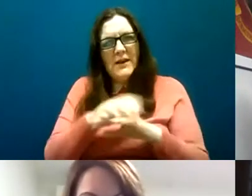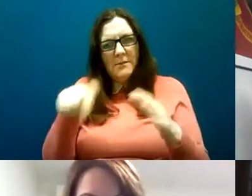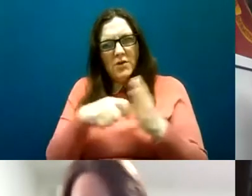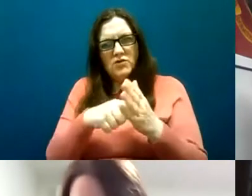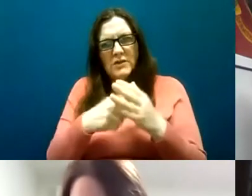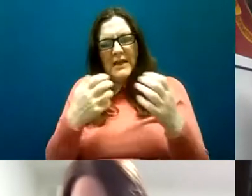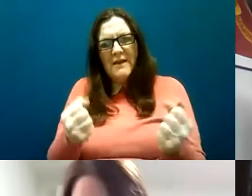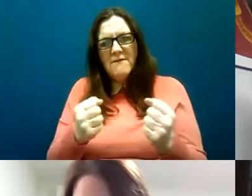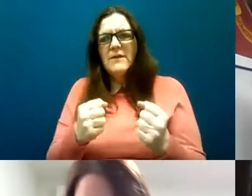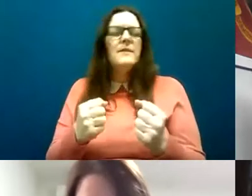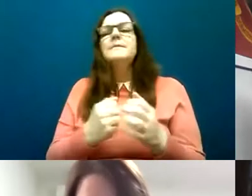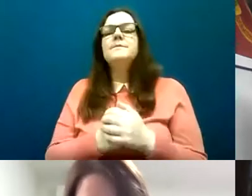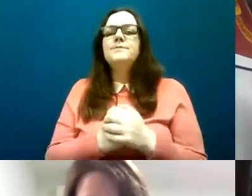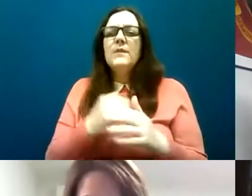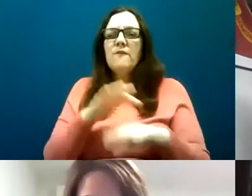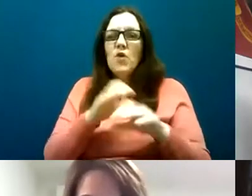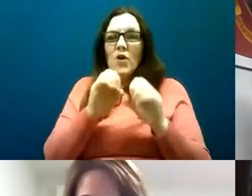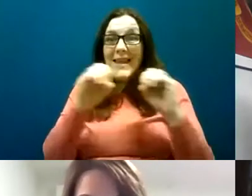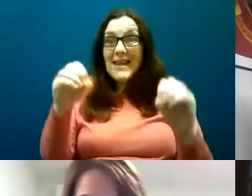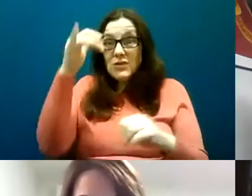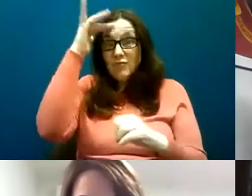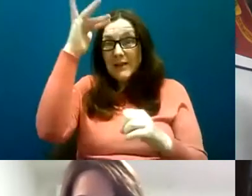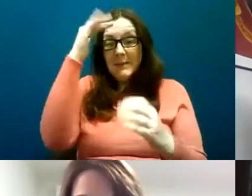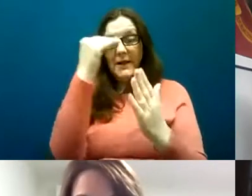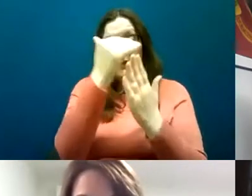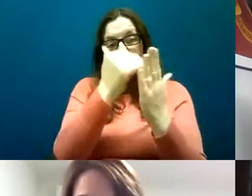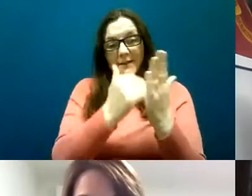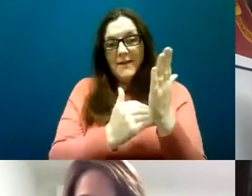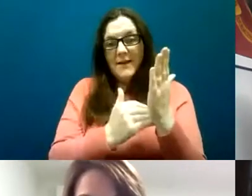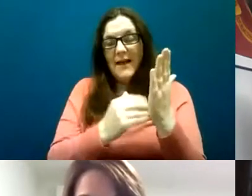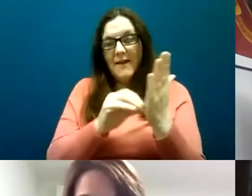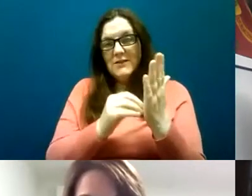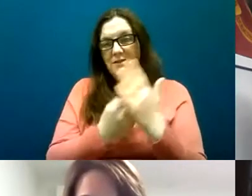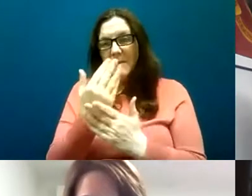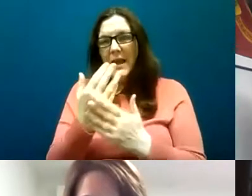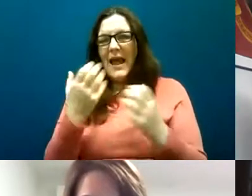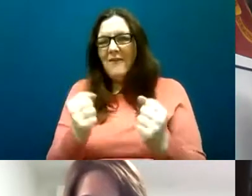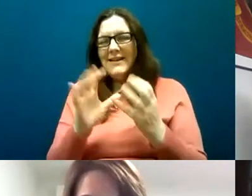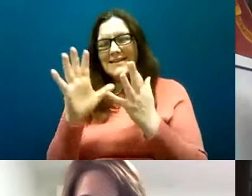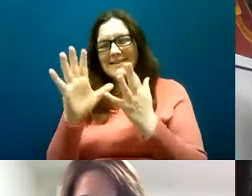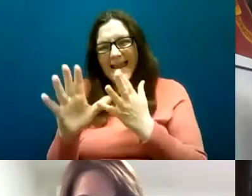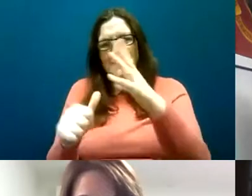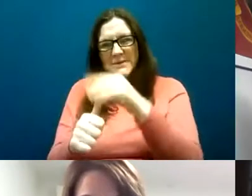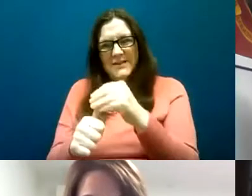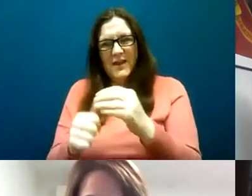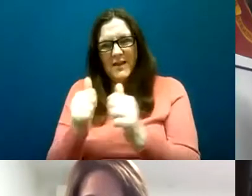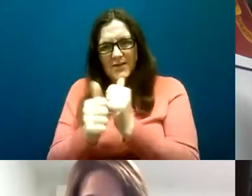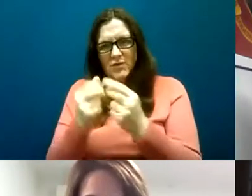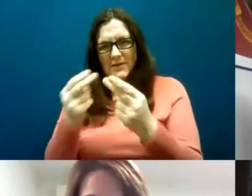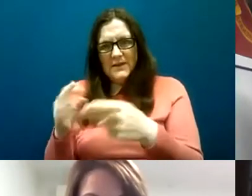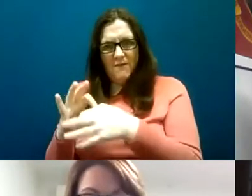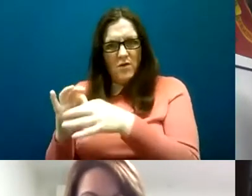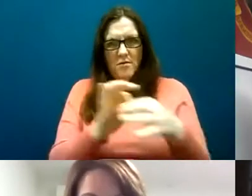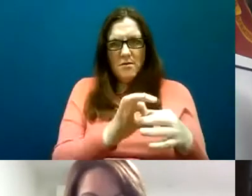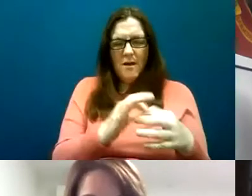for each principle we developed there was like a list of maybe 10 specific actions that were needed to underpin that so